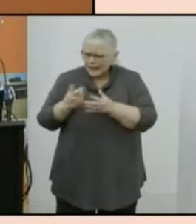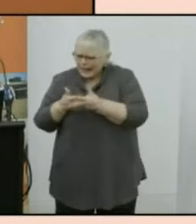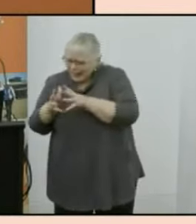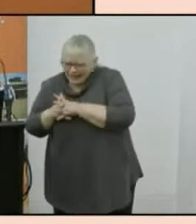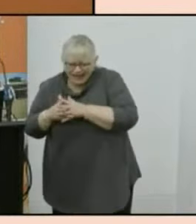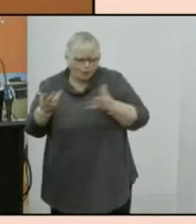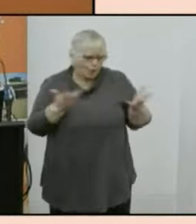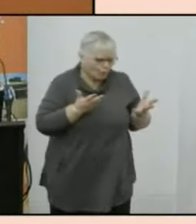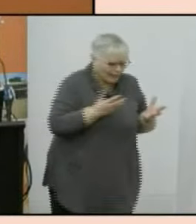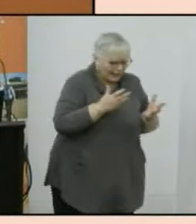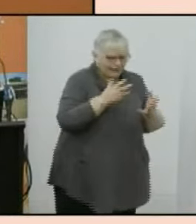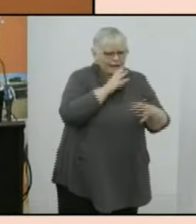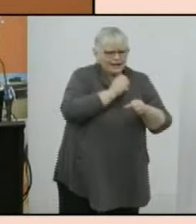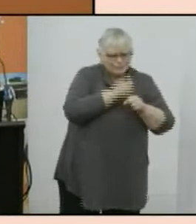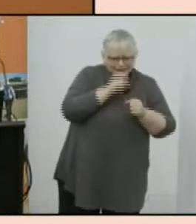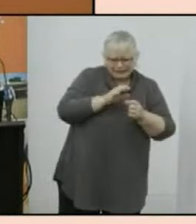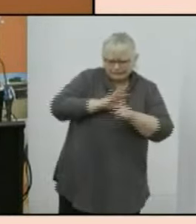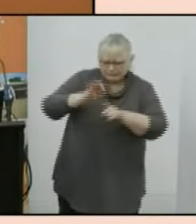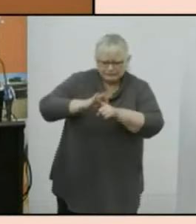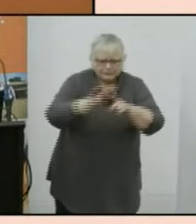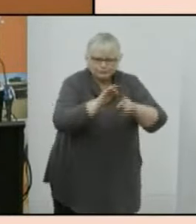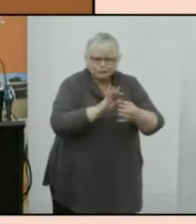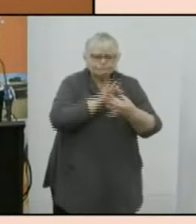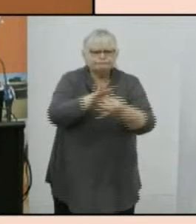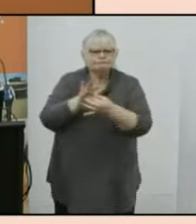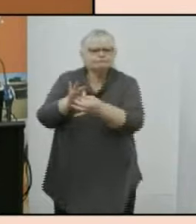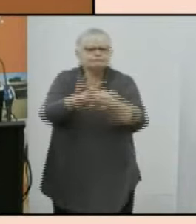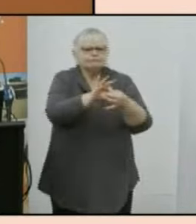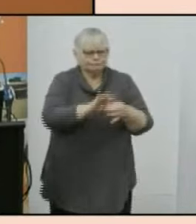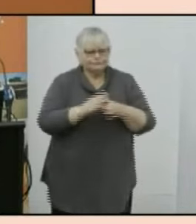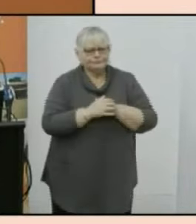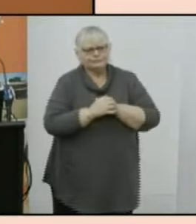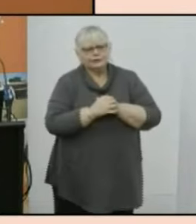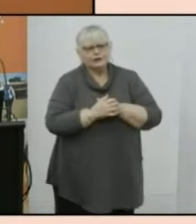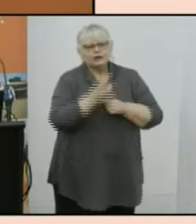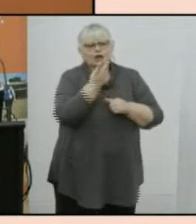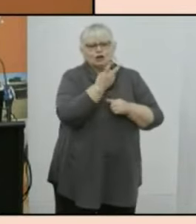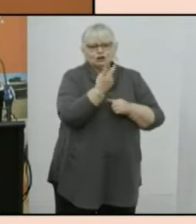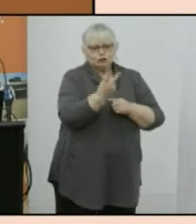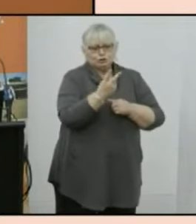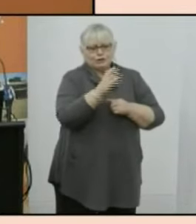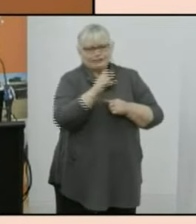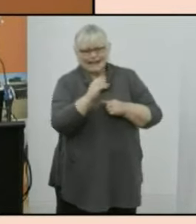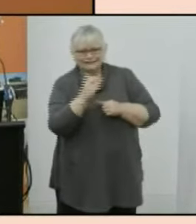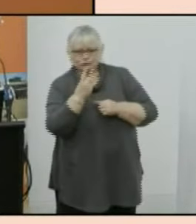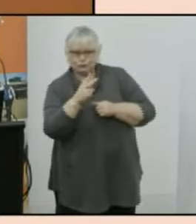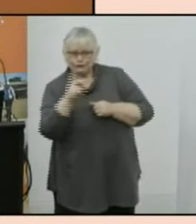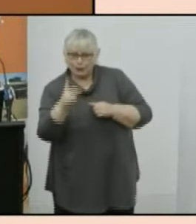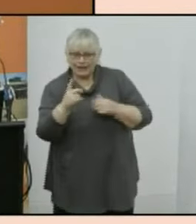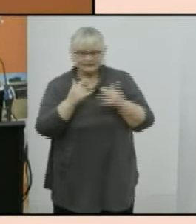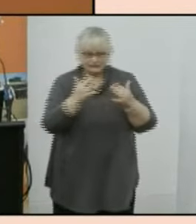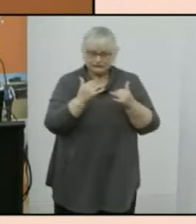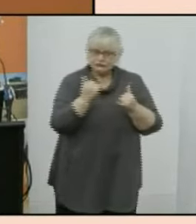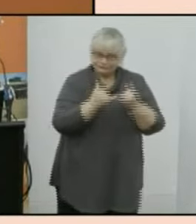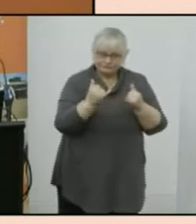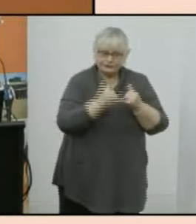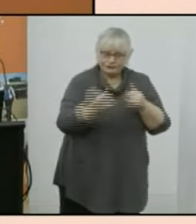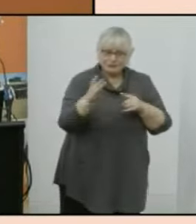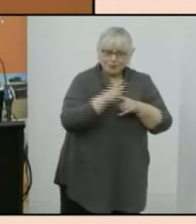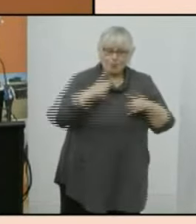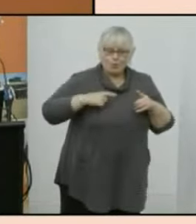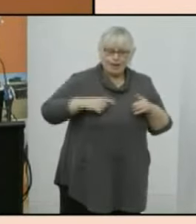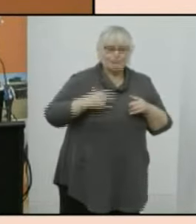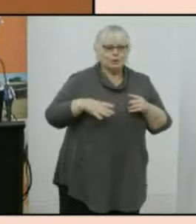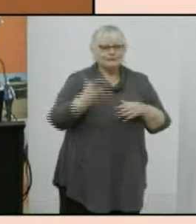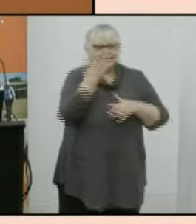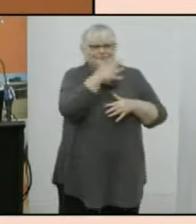governments can engage and the significance of the 2021 census must be acknowledged as we mark the 50th anniversary